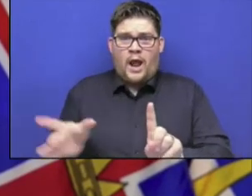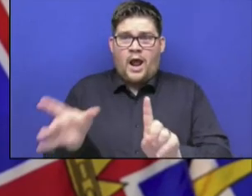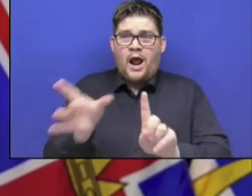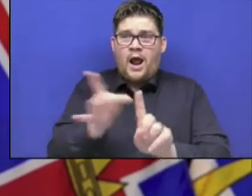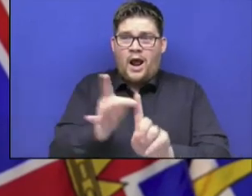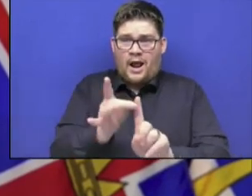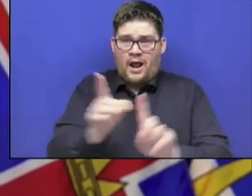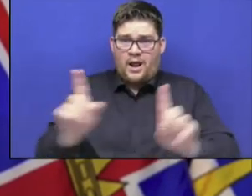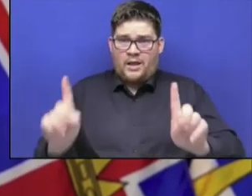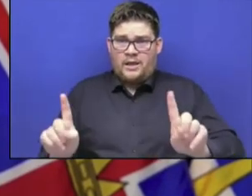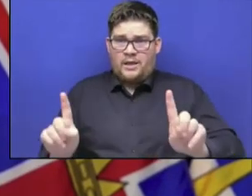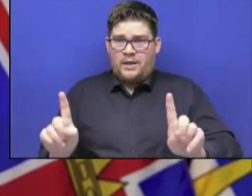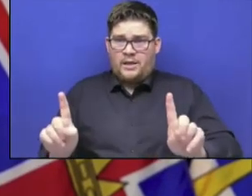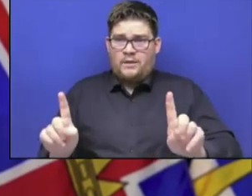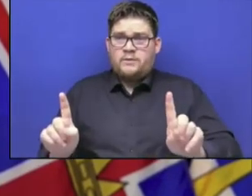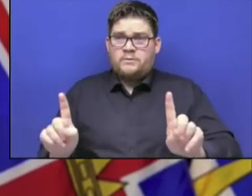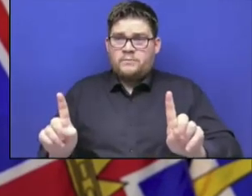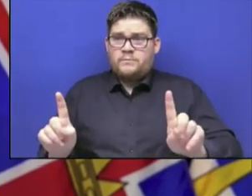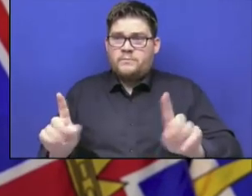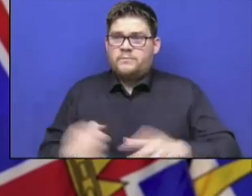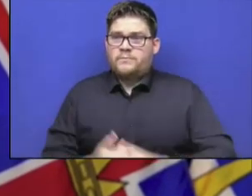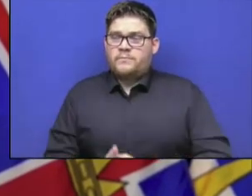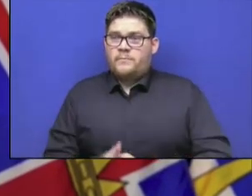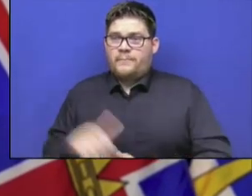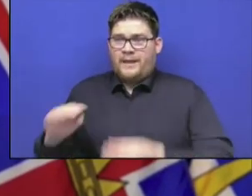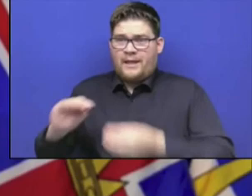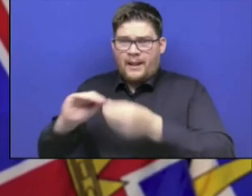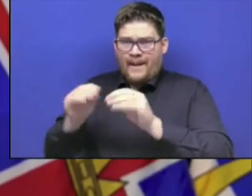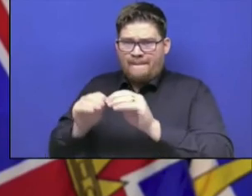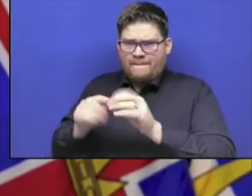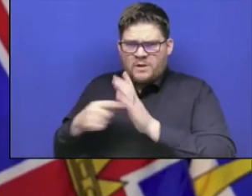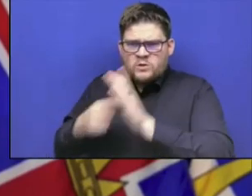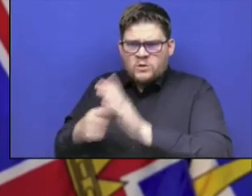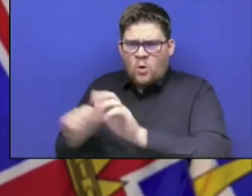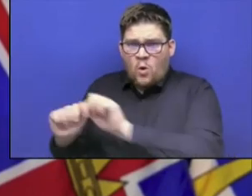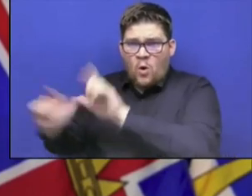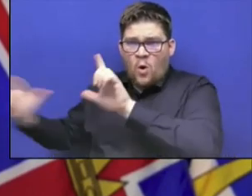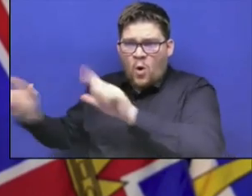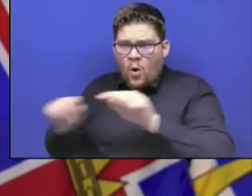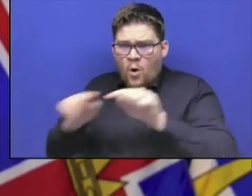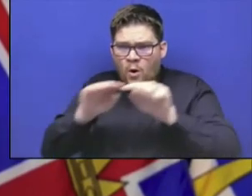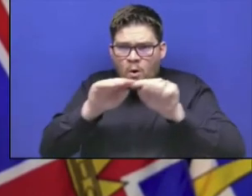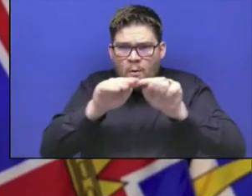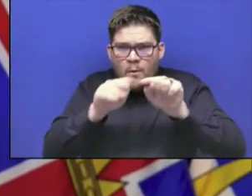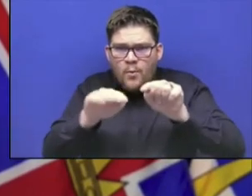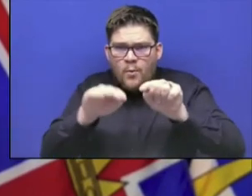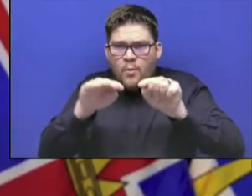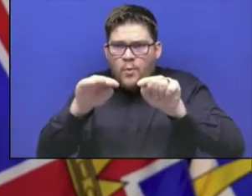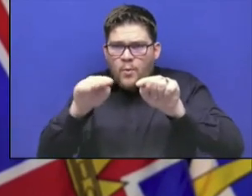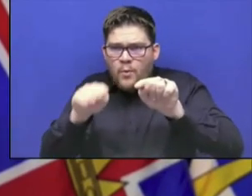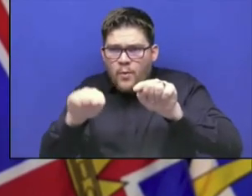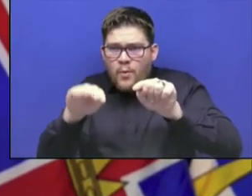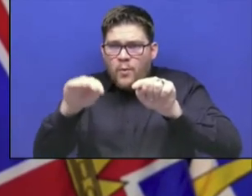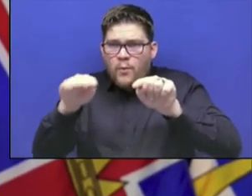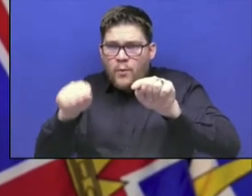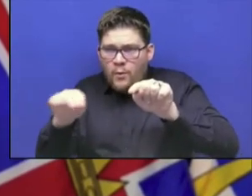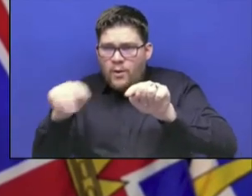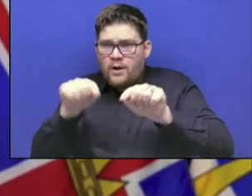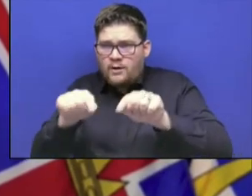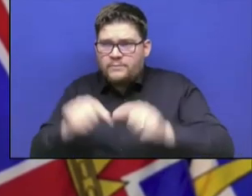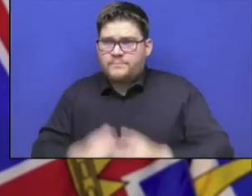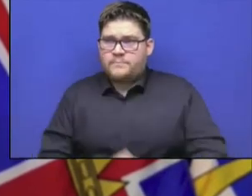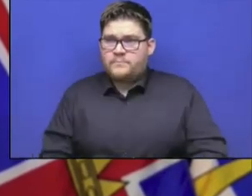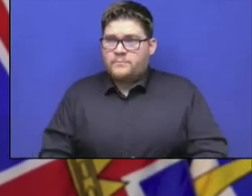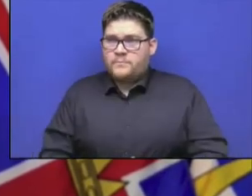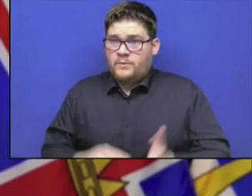case levels to go down. We know that a percentage of people who are infected with this virus end up in